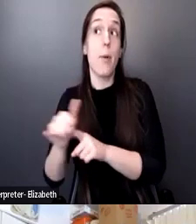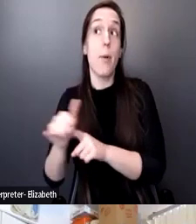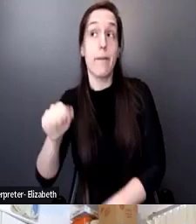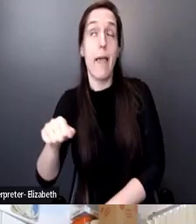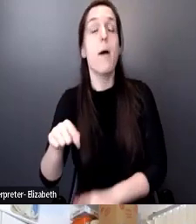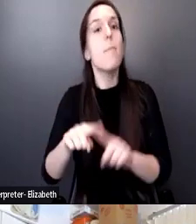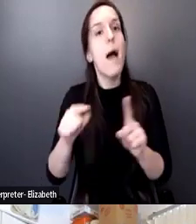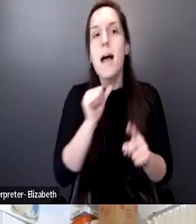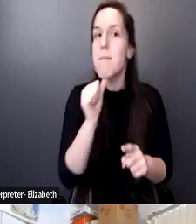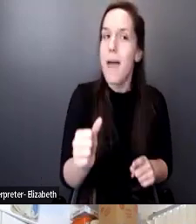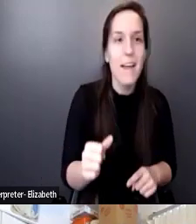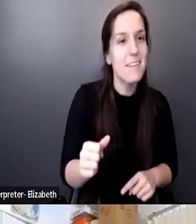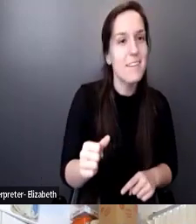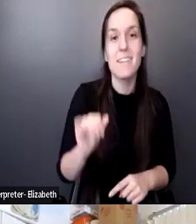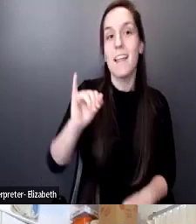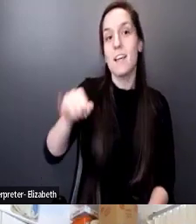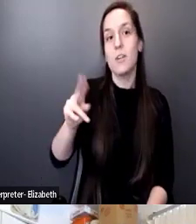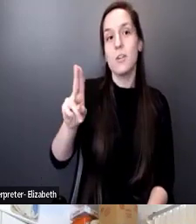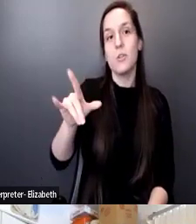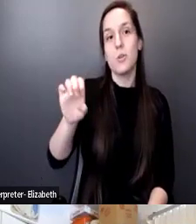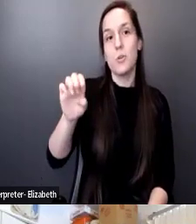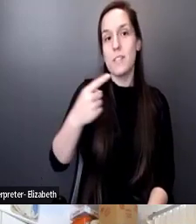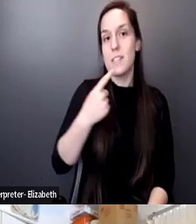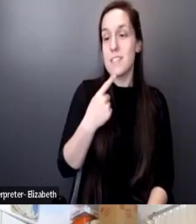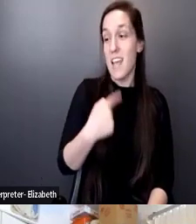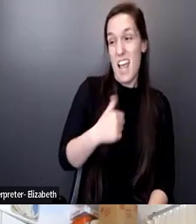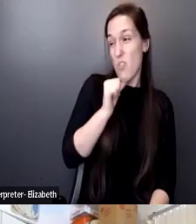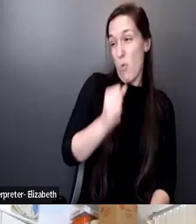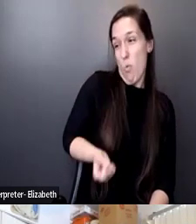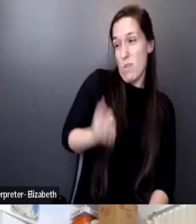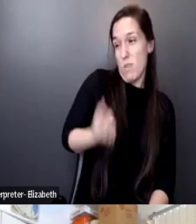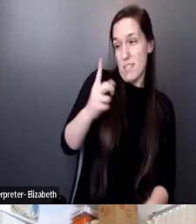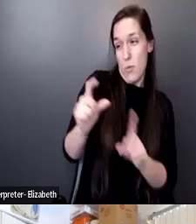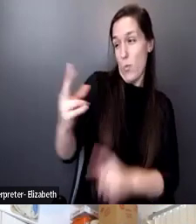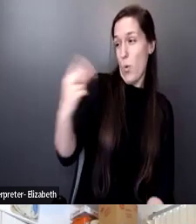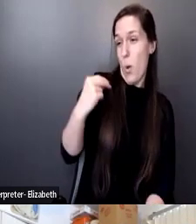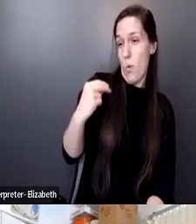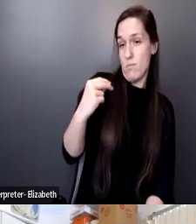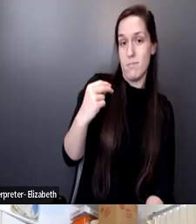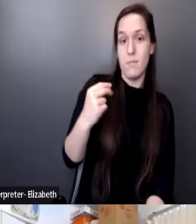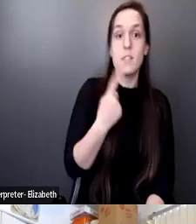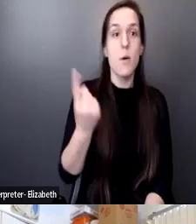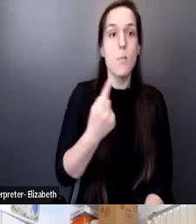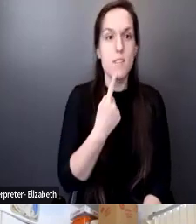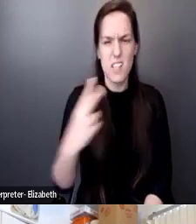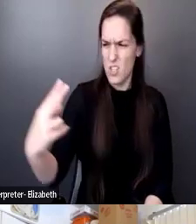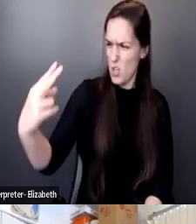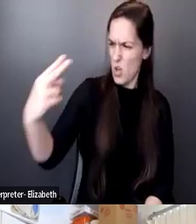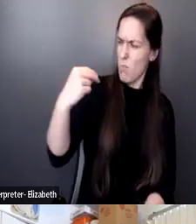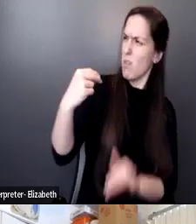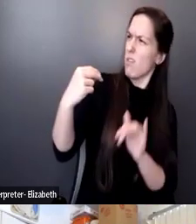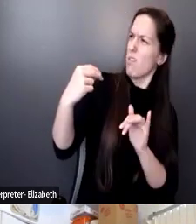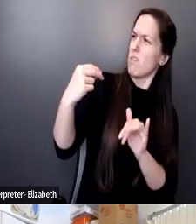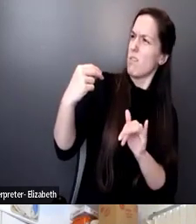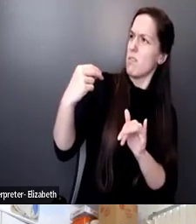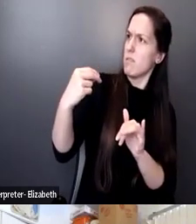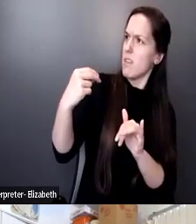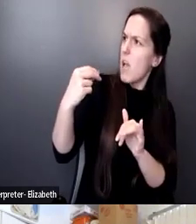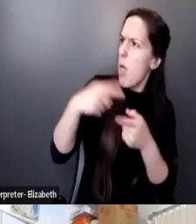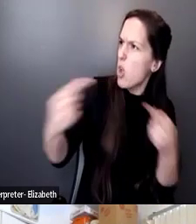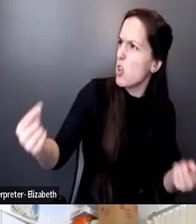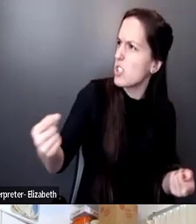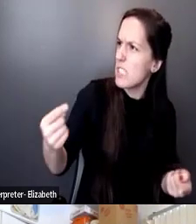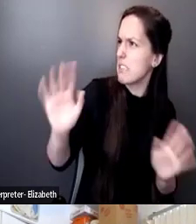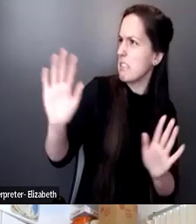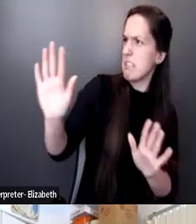Julie said, I just don't know the word no. And when somebody says no, I'm like, oh, I'm allergic to that.